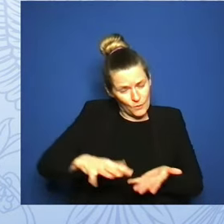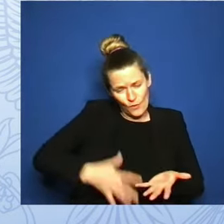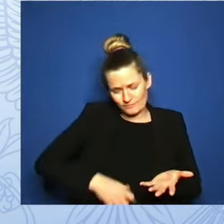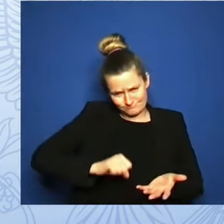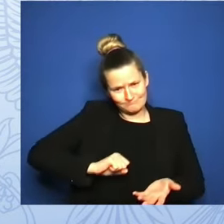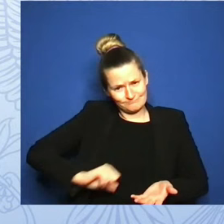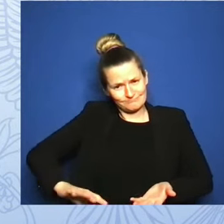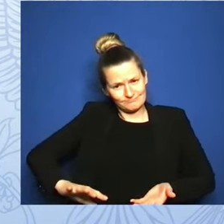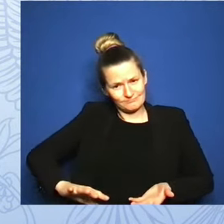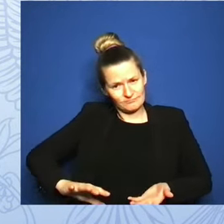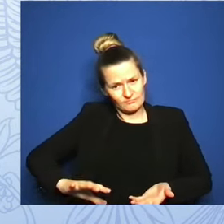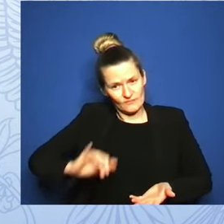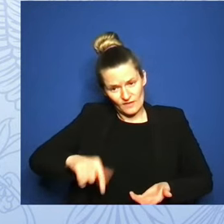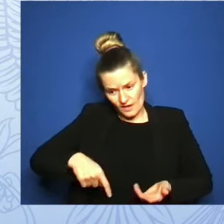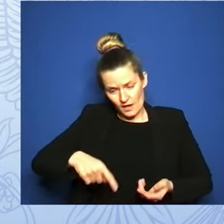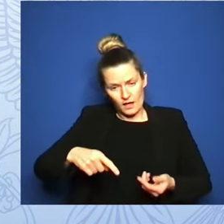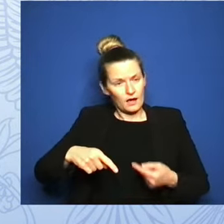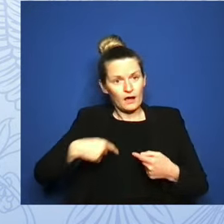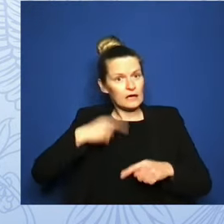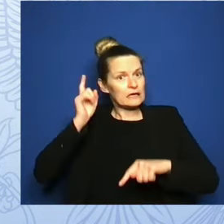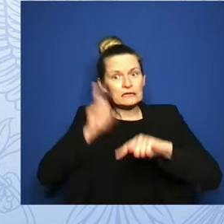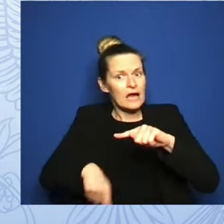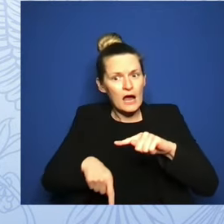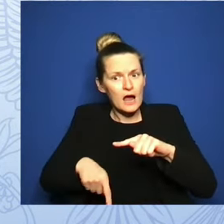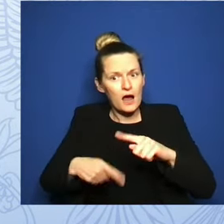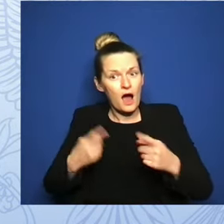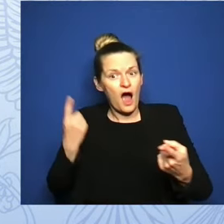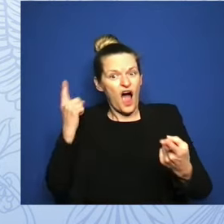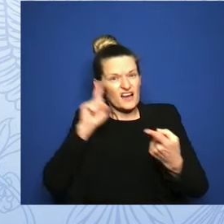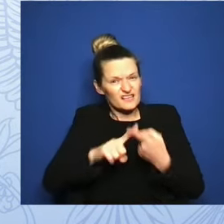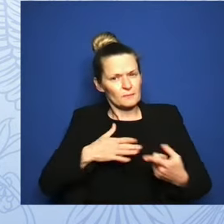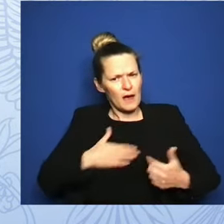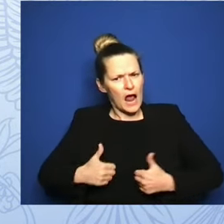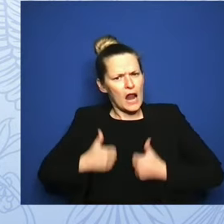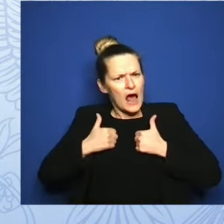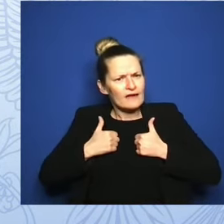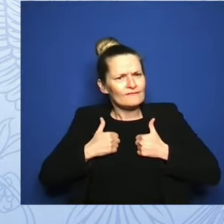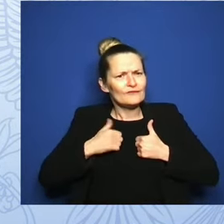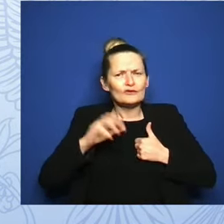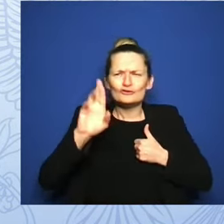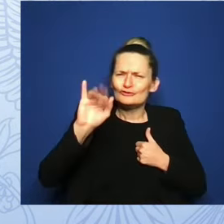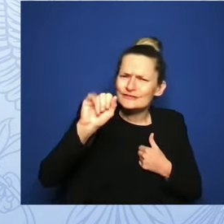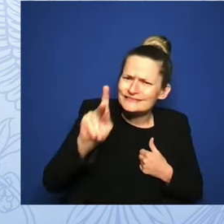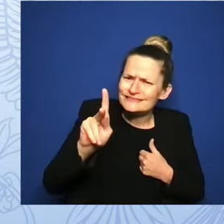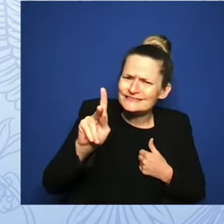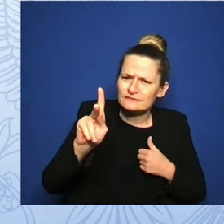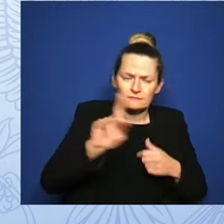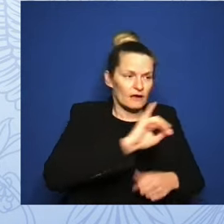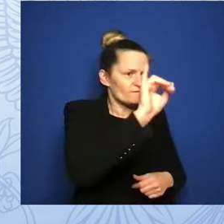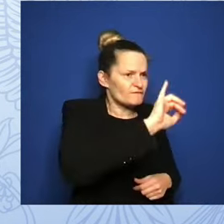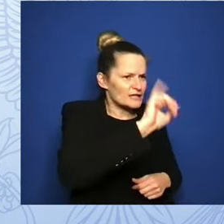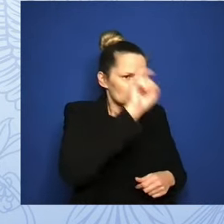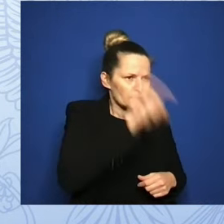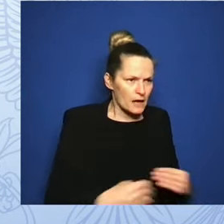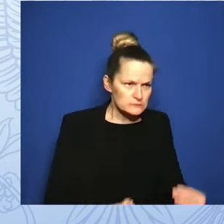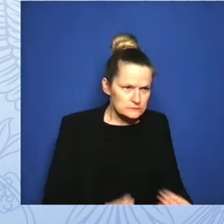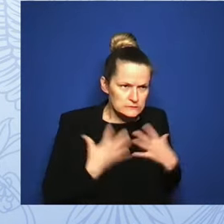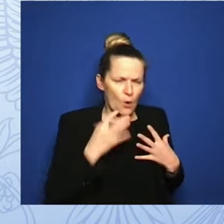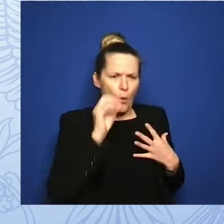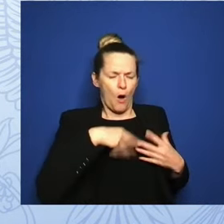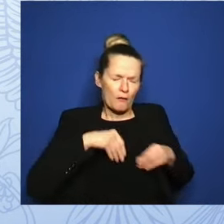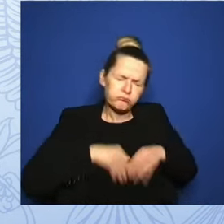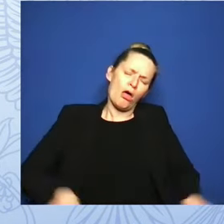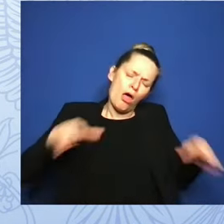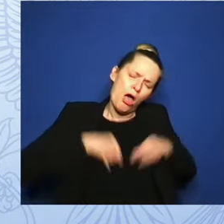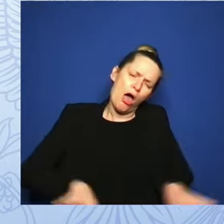risk from the potential for an infection or hemorrhaging. Under Florida's new abortion bans, the standard of care was